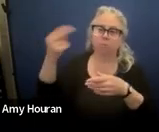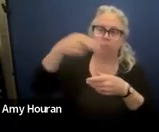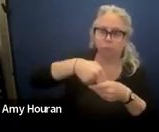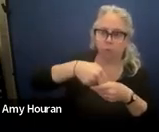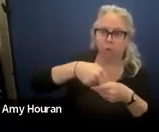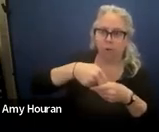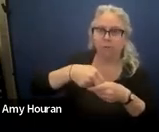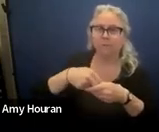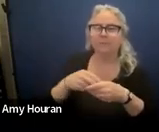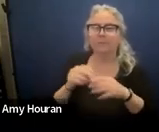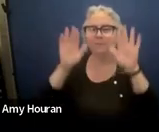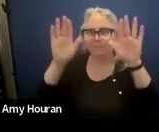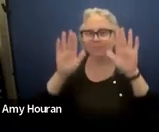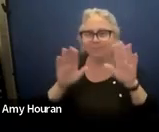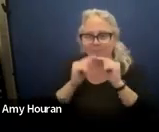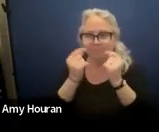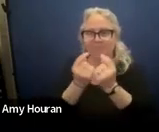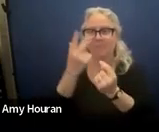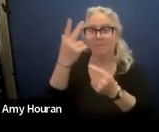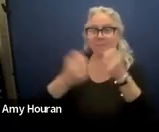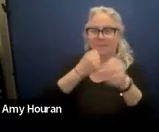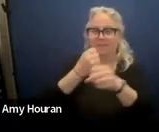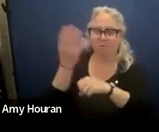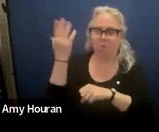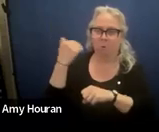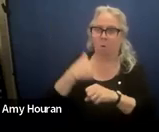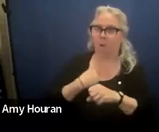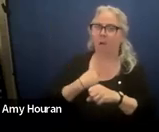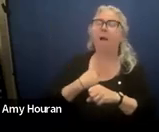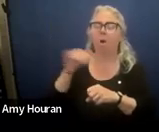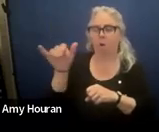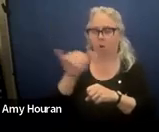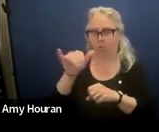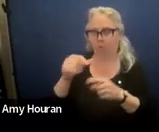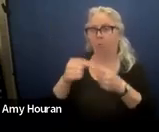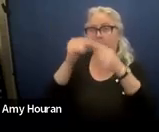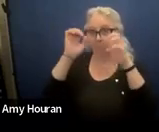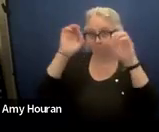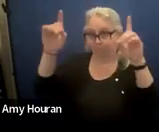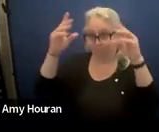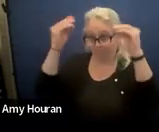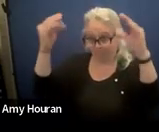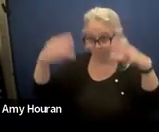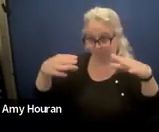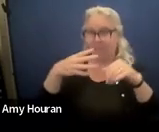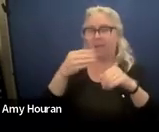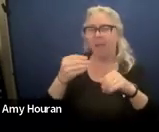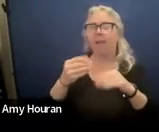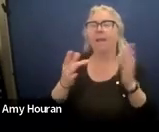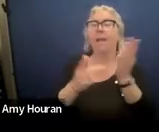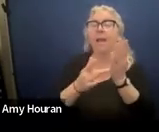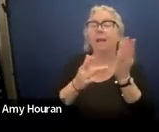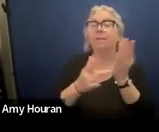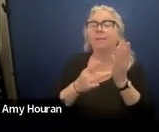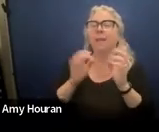this amazing team three years ago i too was a special education teacher and an ed tech as well